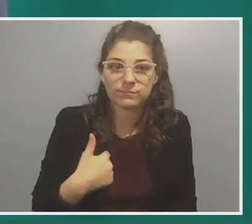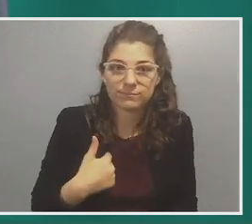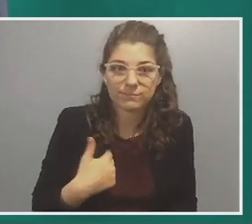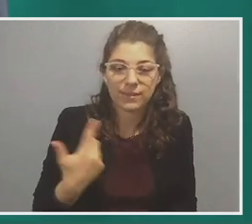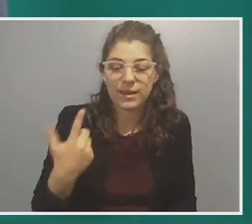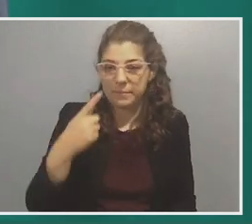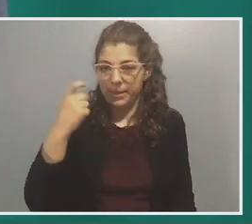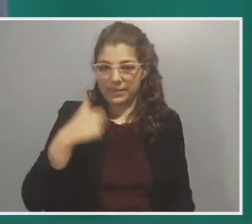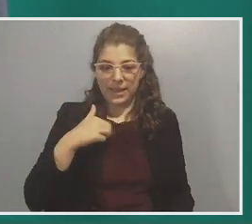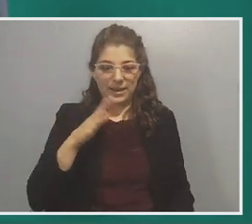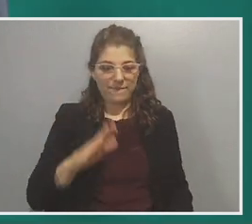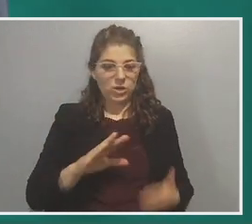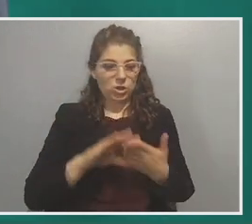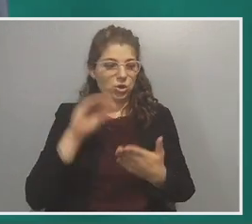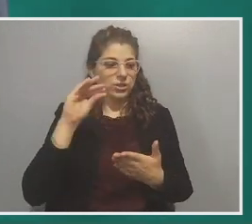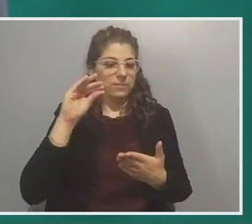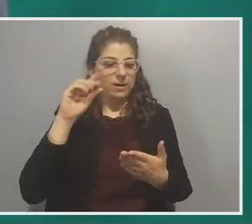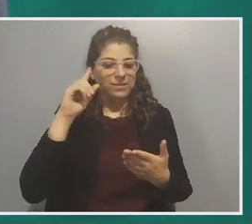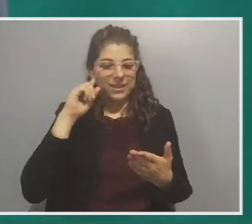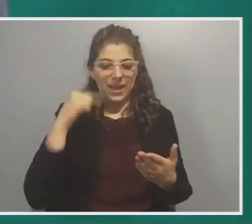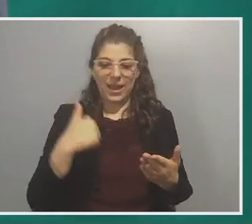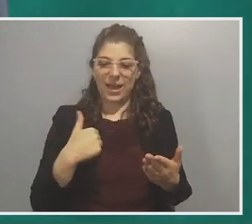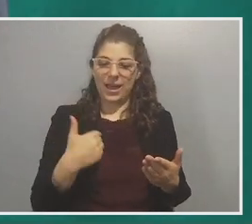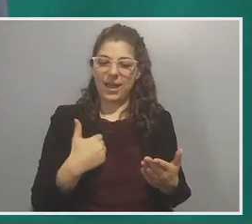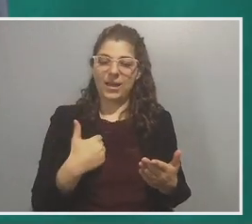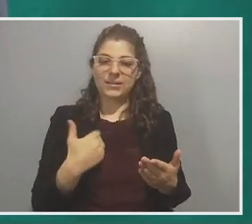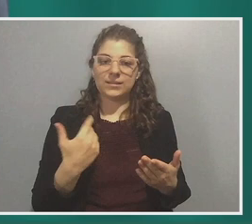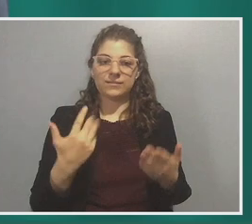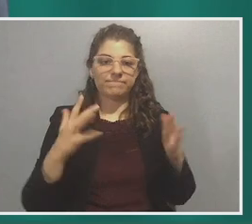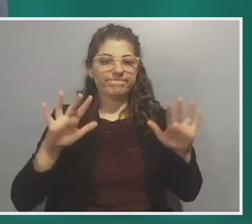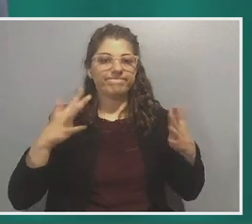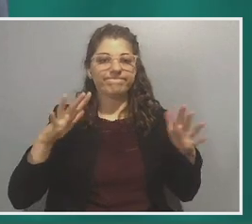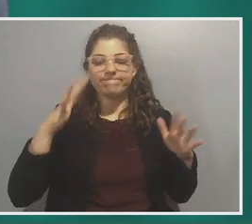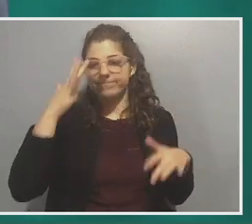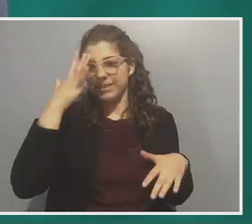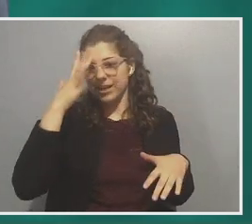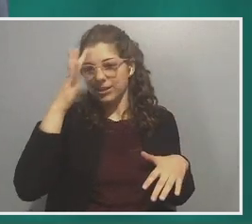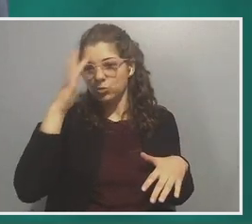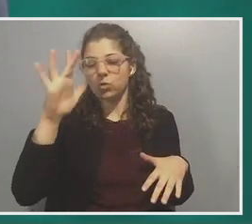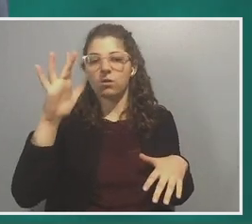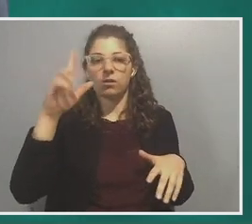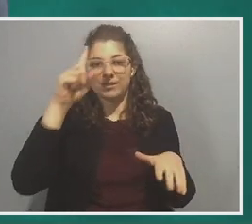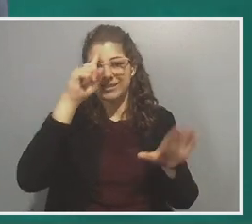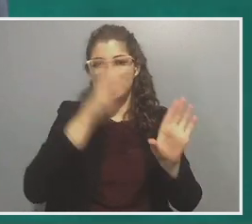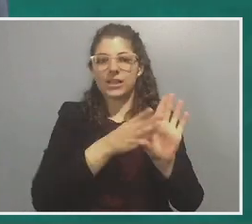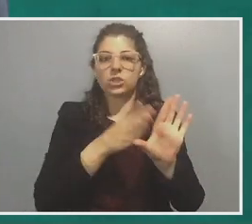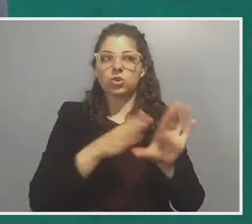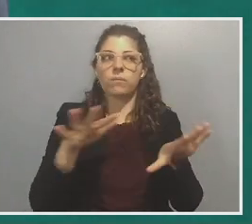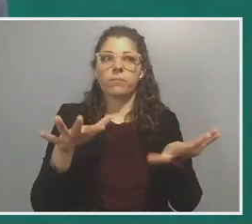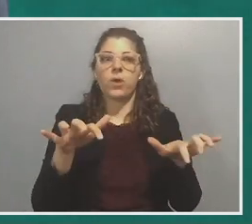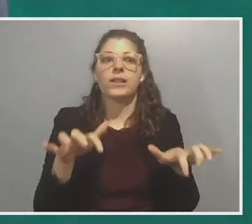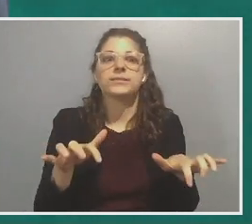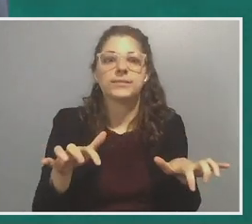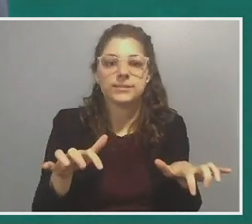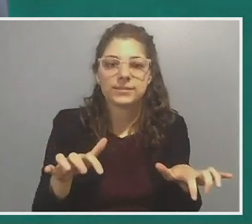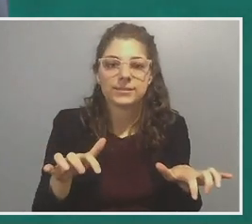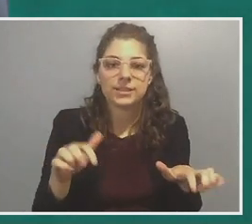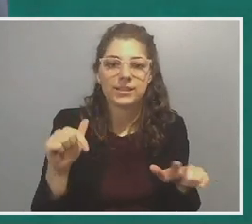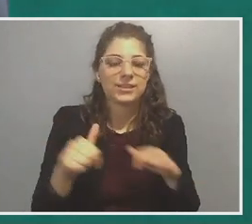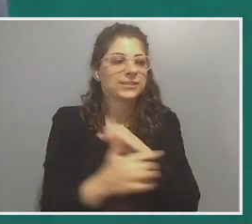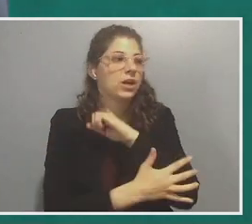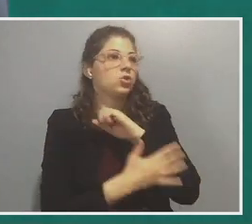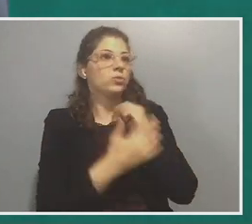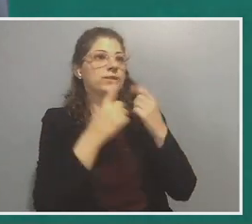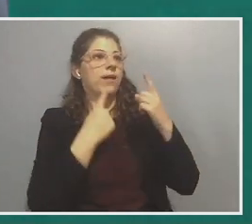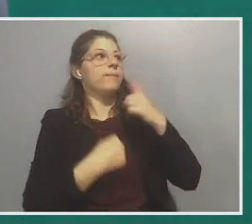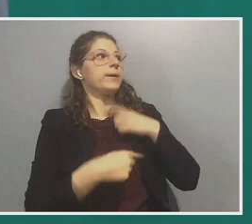I never learned them, I think I had, uh, a sort of intellectual or psychological paralysis in which this country was telling me so